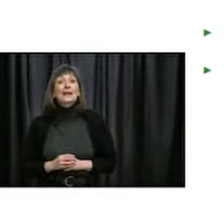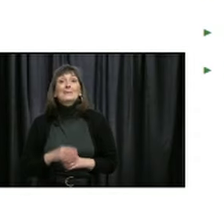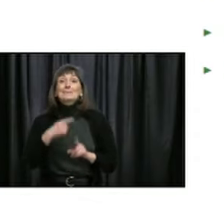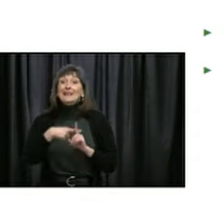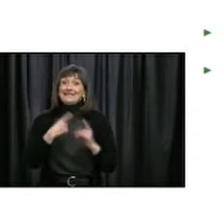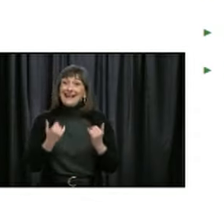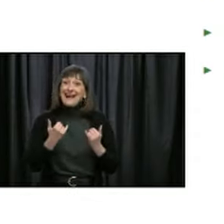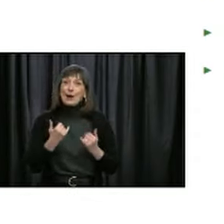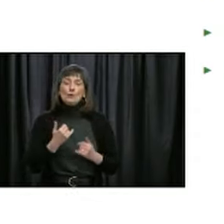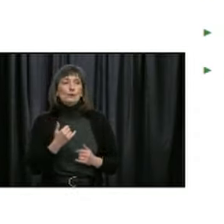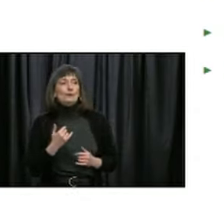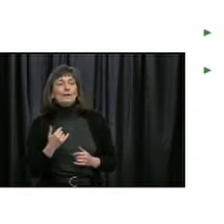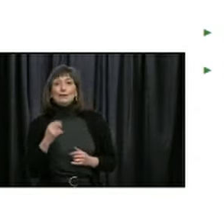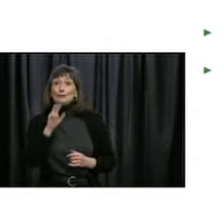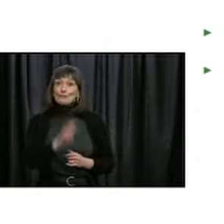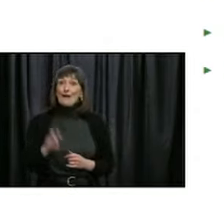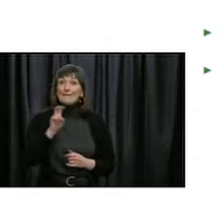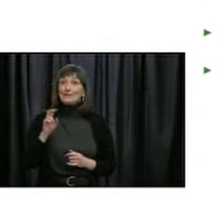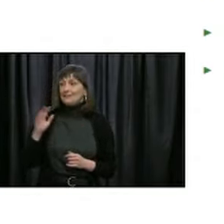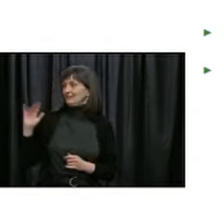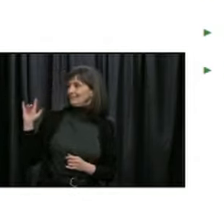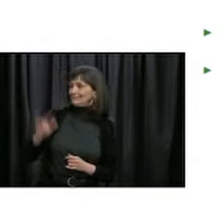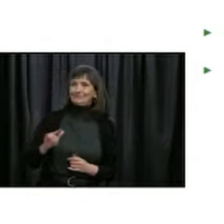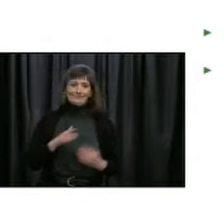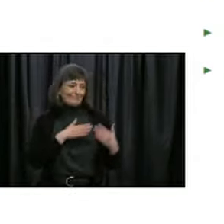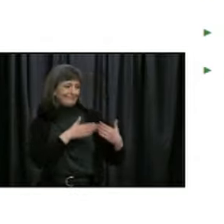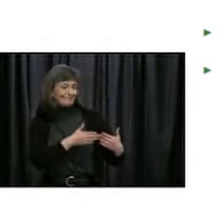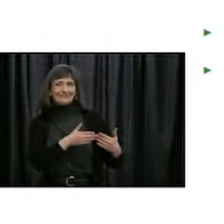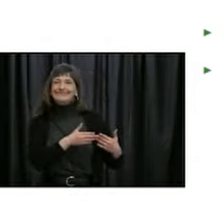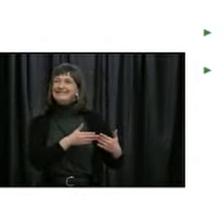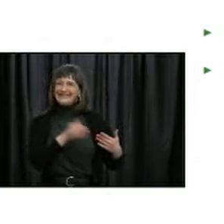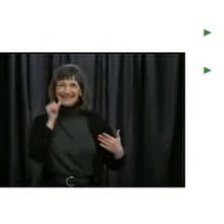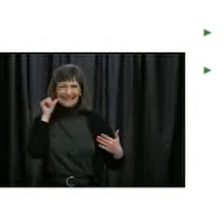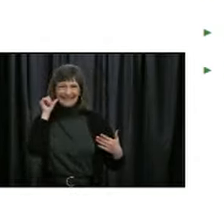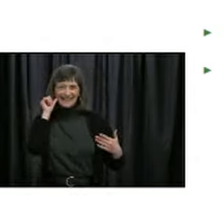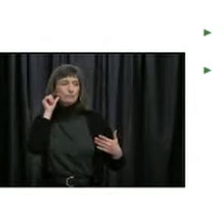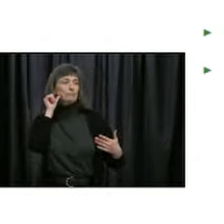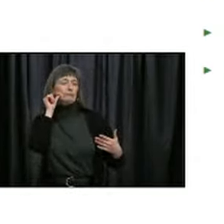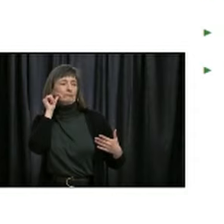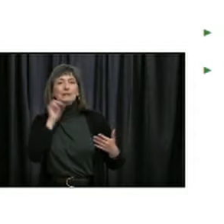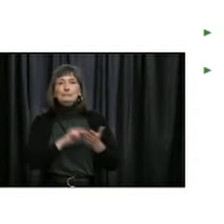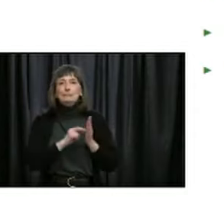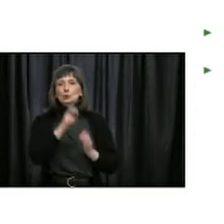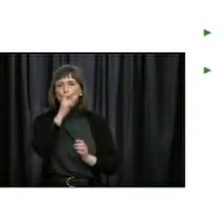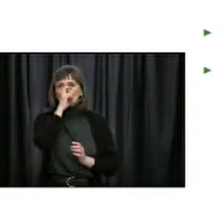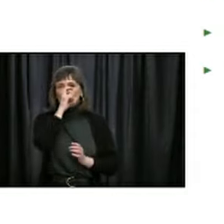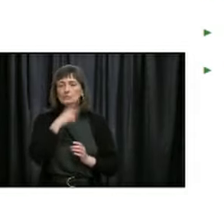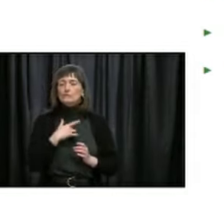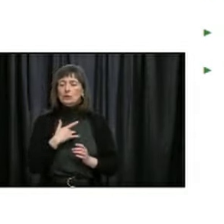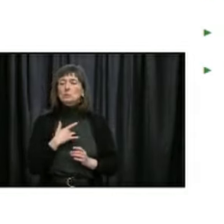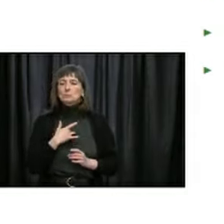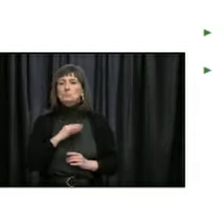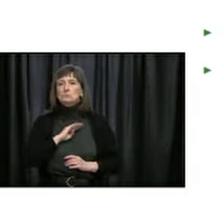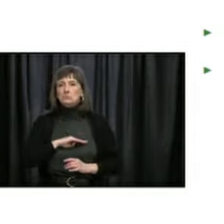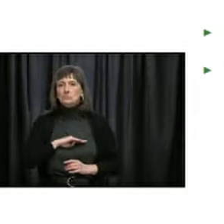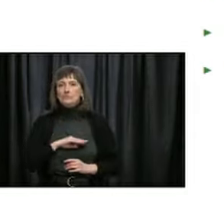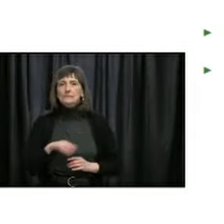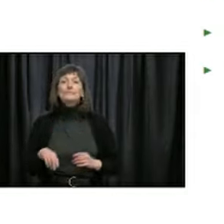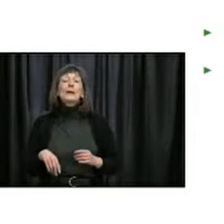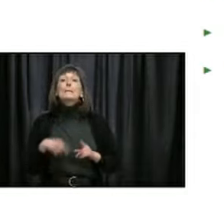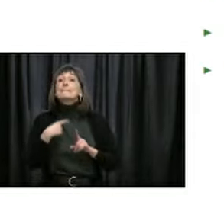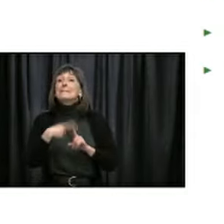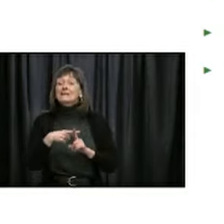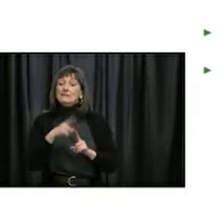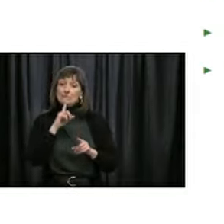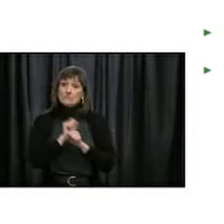have reduced the risk of imported cases. We also need to make sure that we have public awareness and engagement,